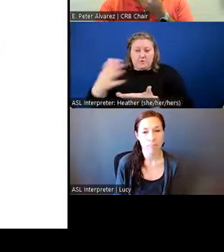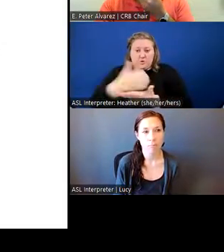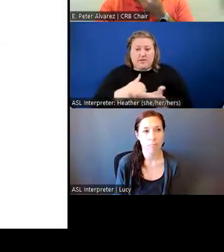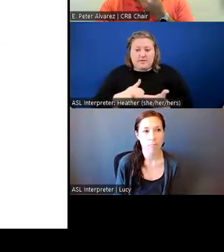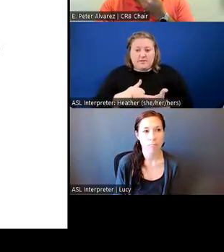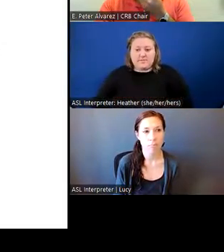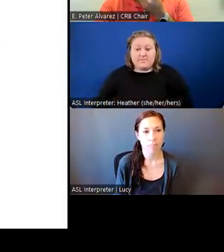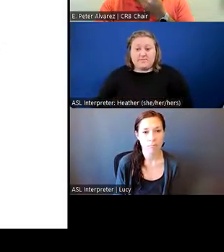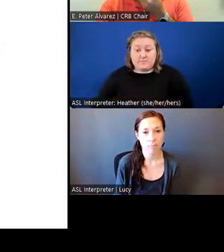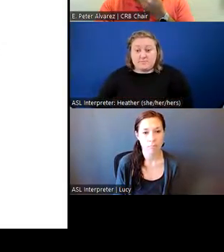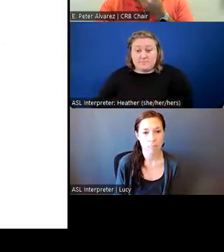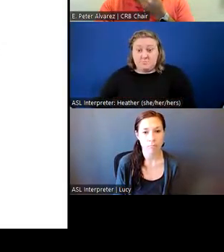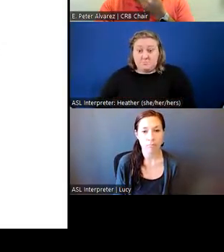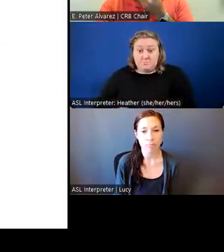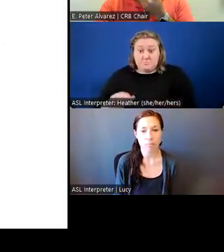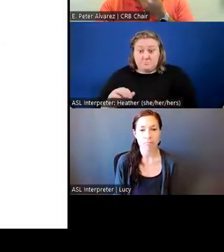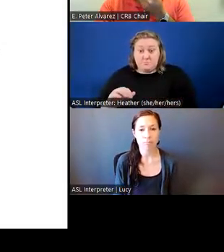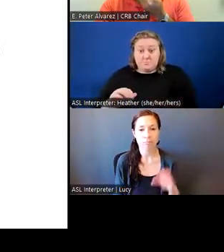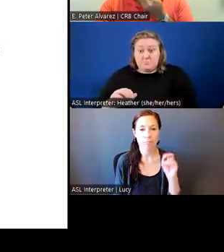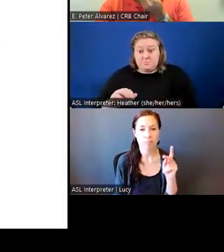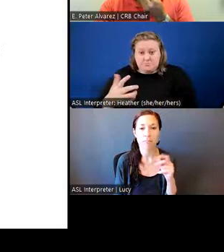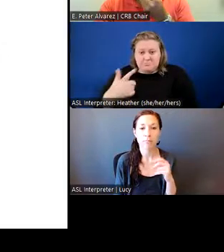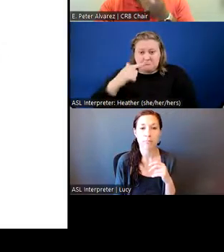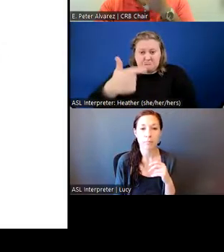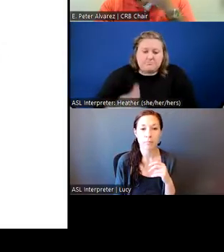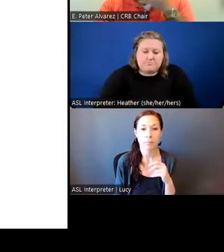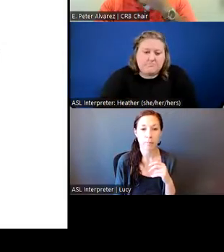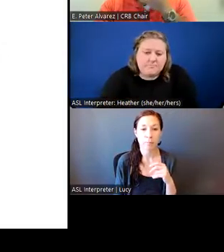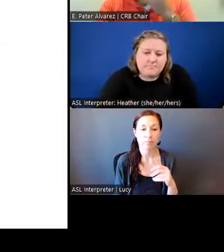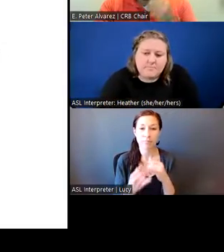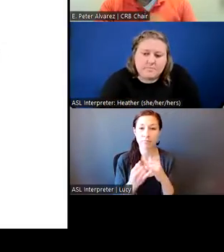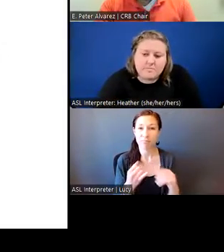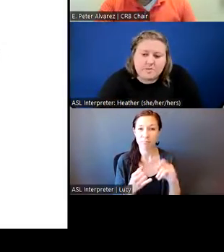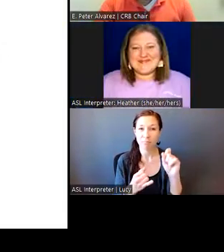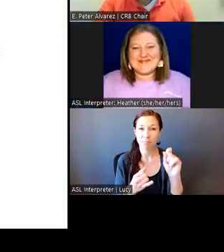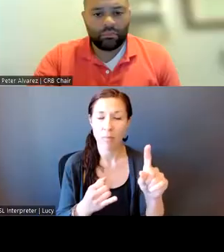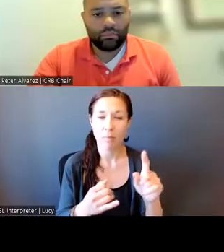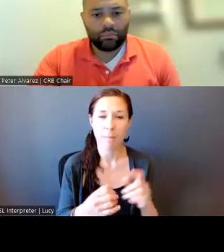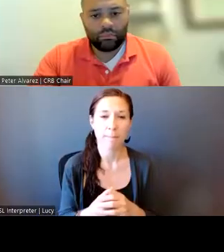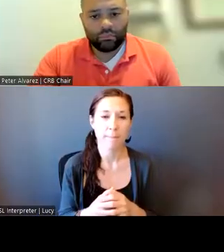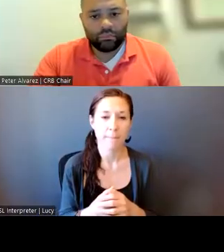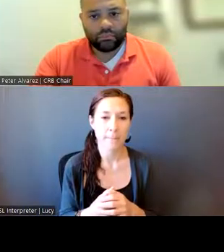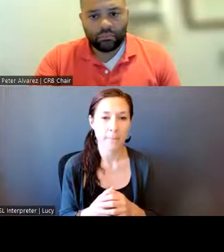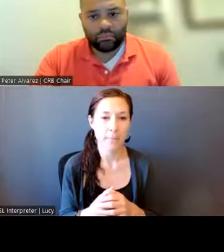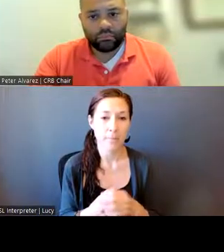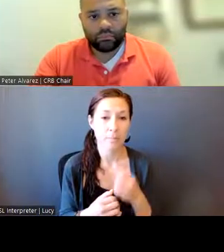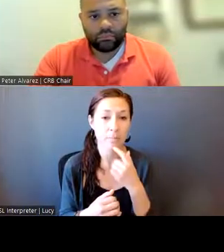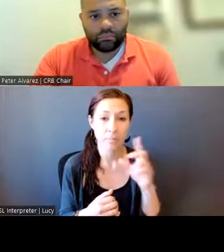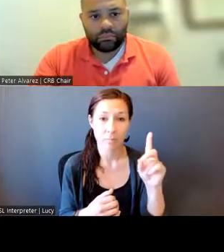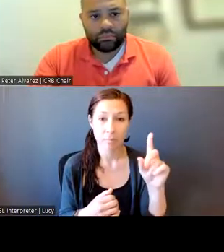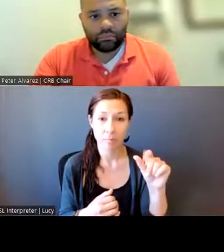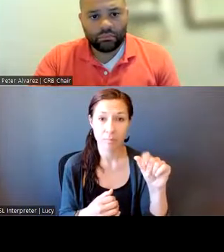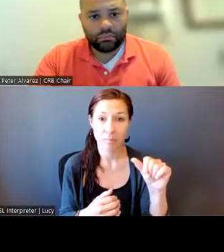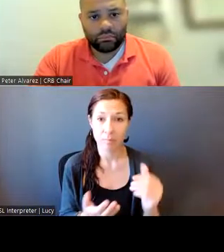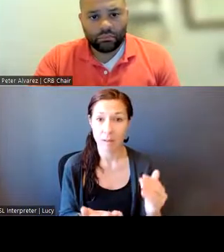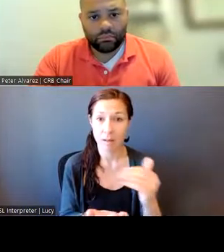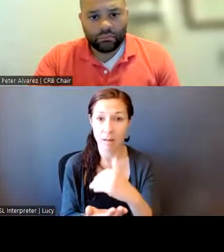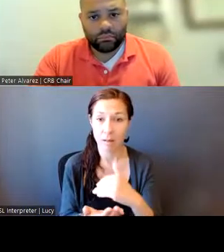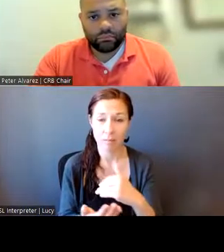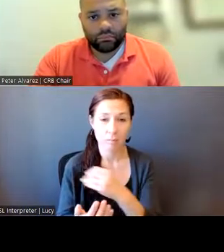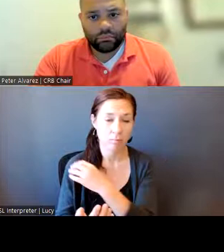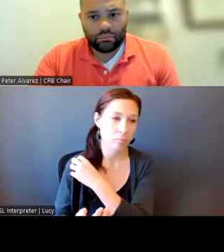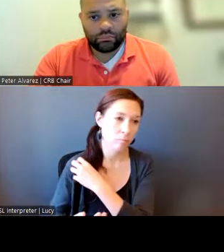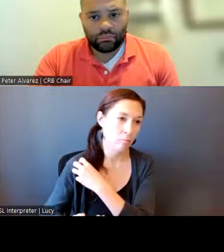My last question, I guess, is there, you are collecting or data is being collected on